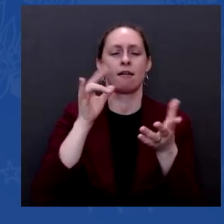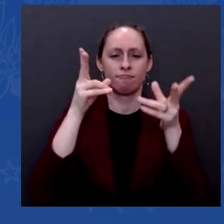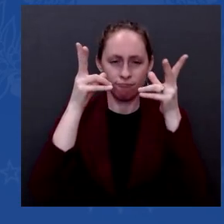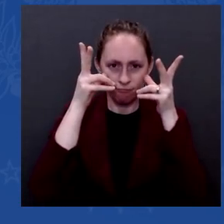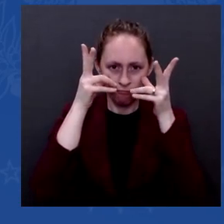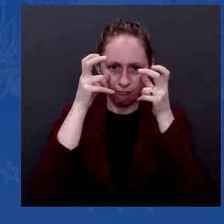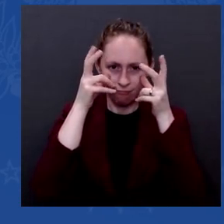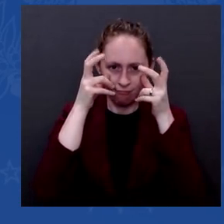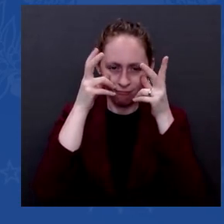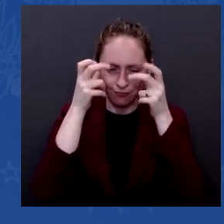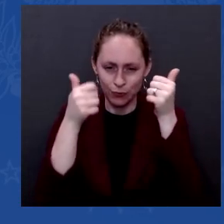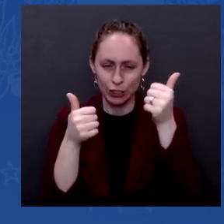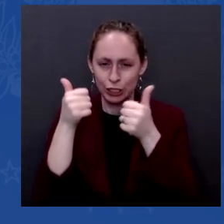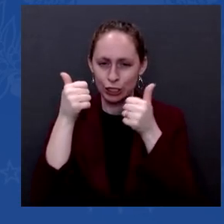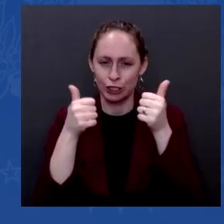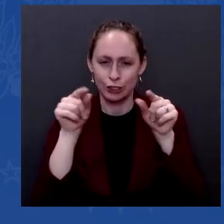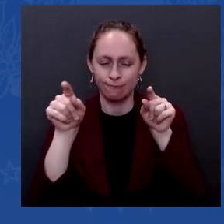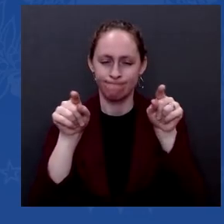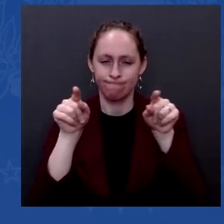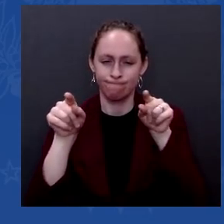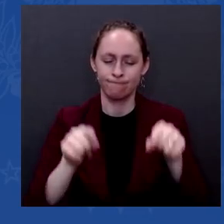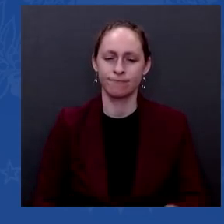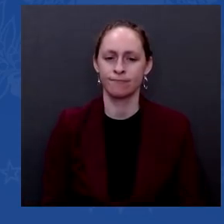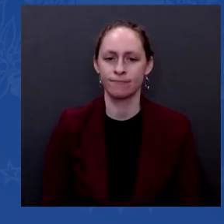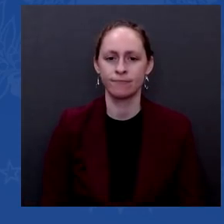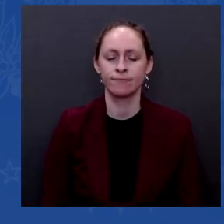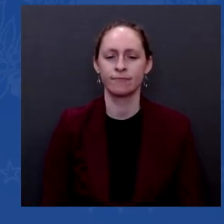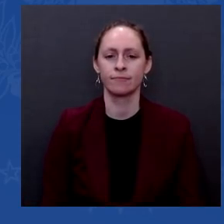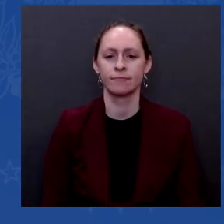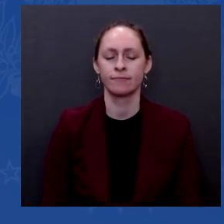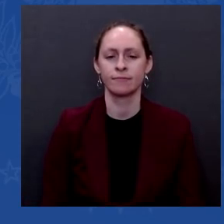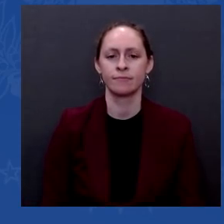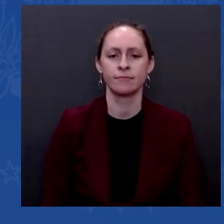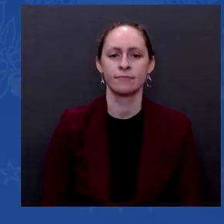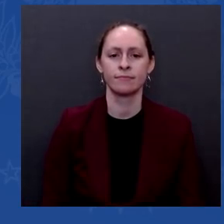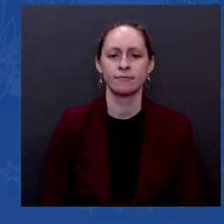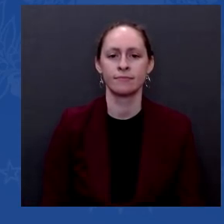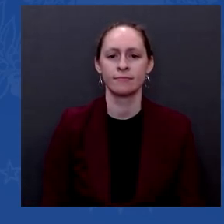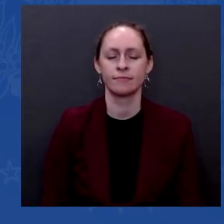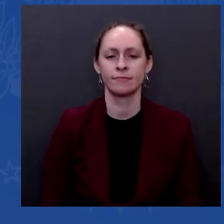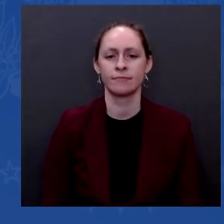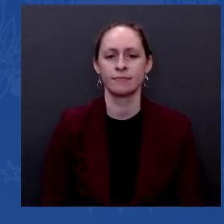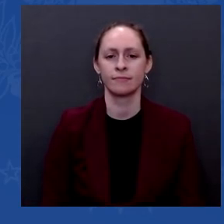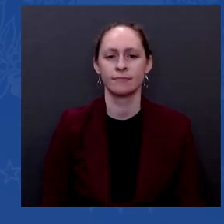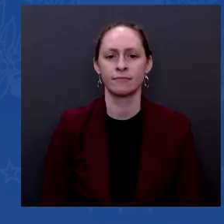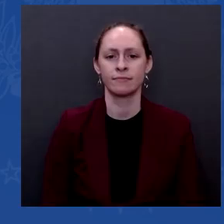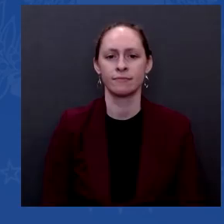lot of the speculation and the polling data shows that the